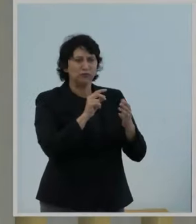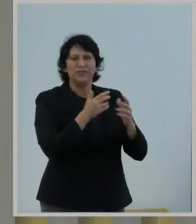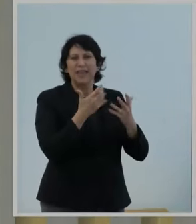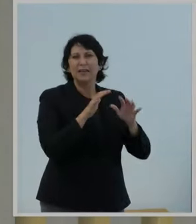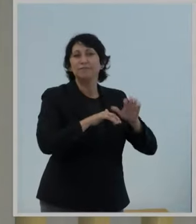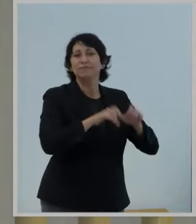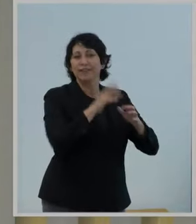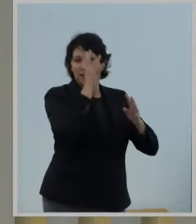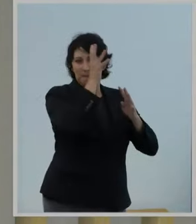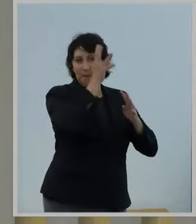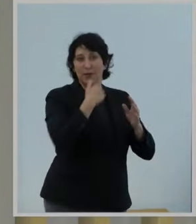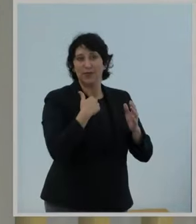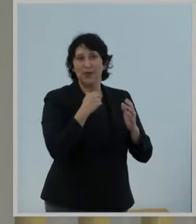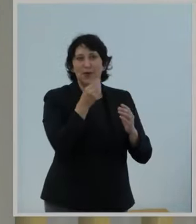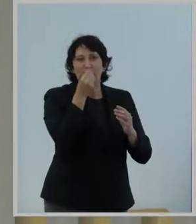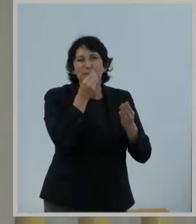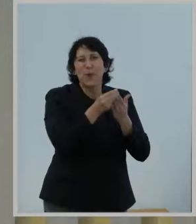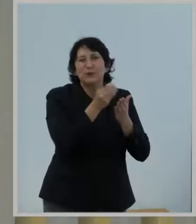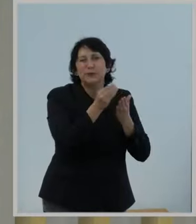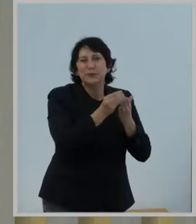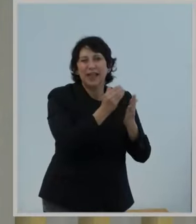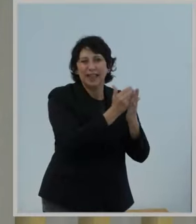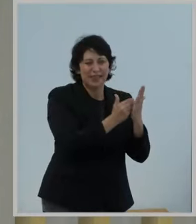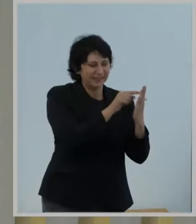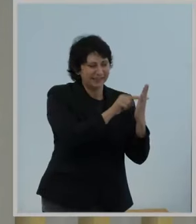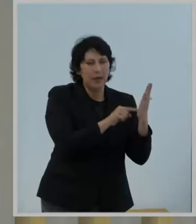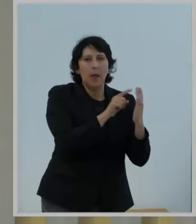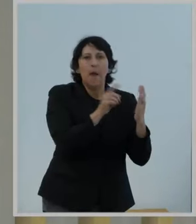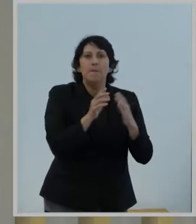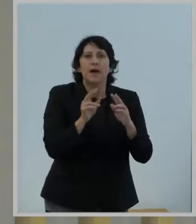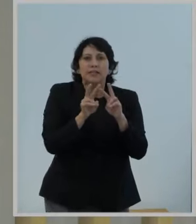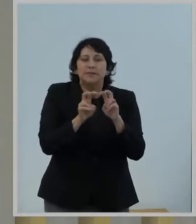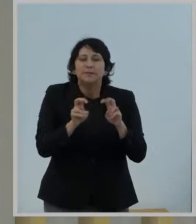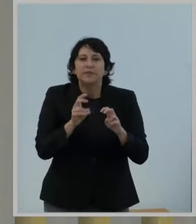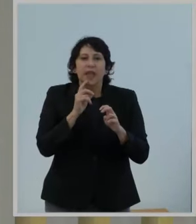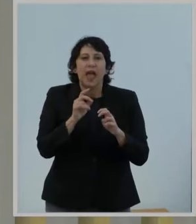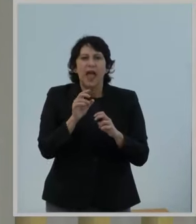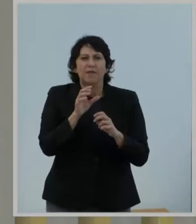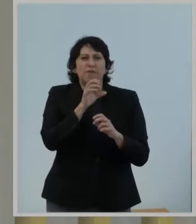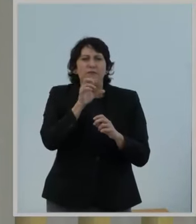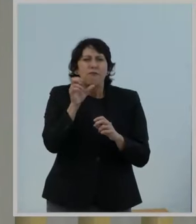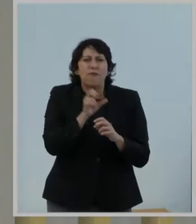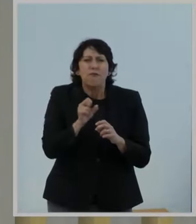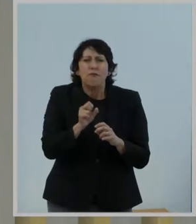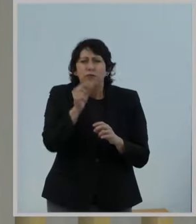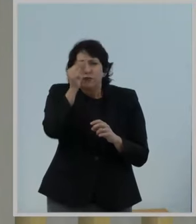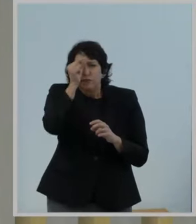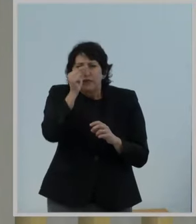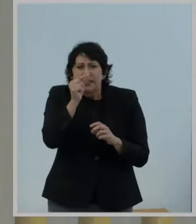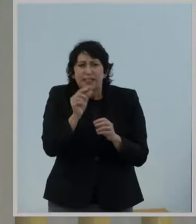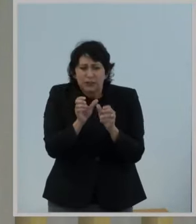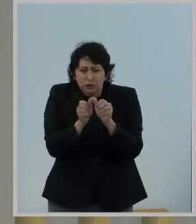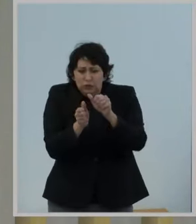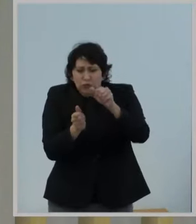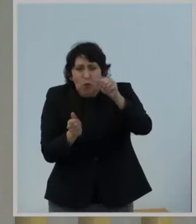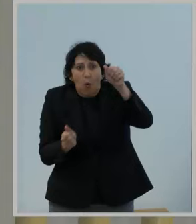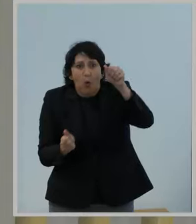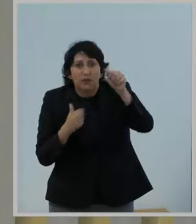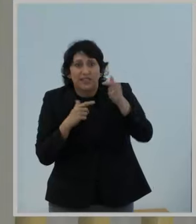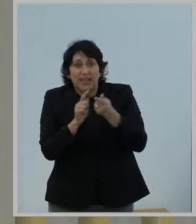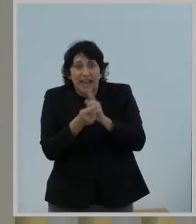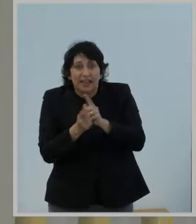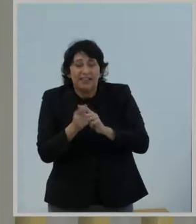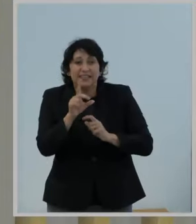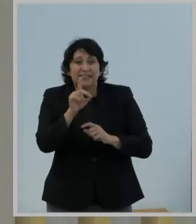more amusing and simpler end, to decoding burned scrolls written in ancient Greek. But not that much seems to